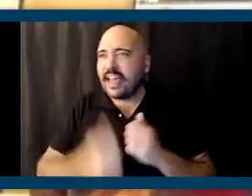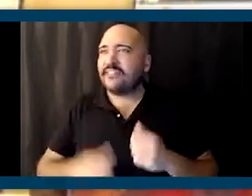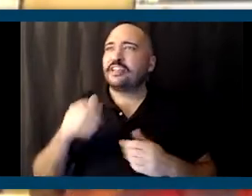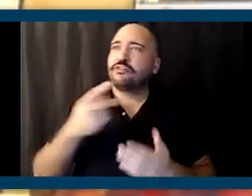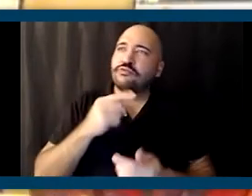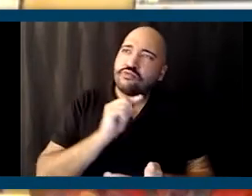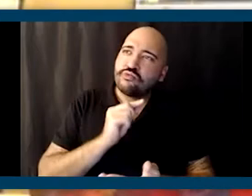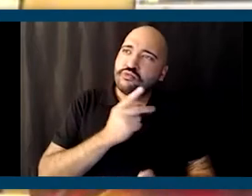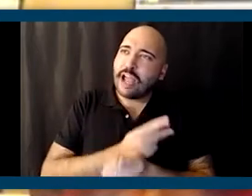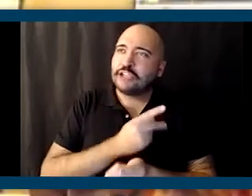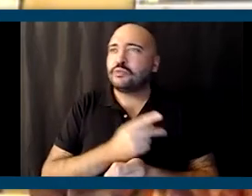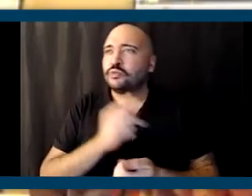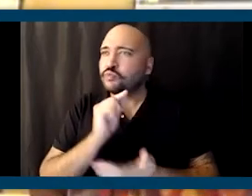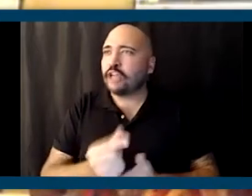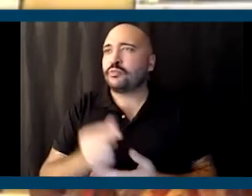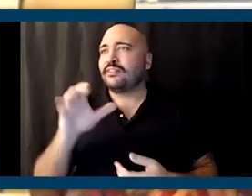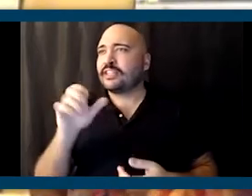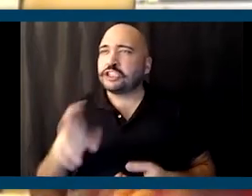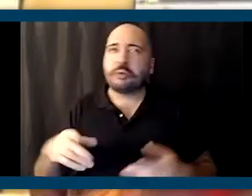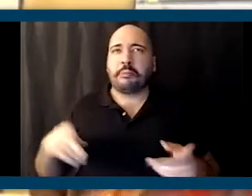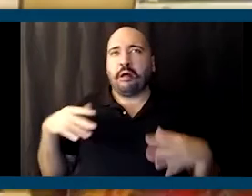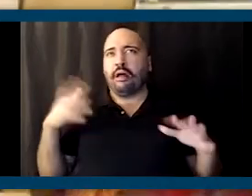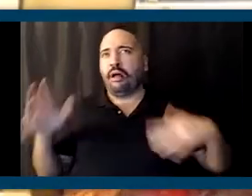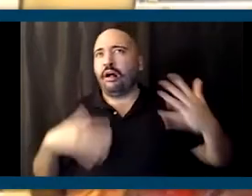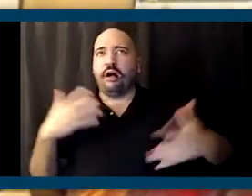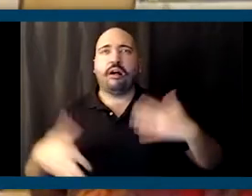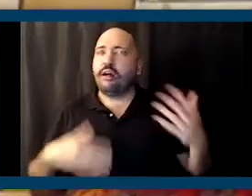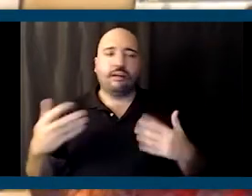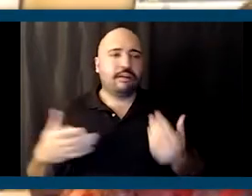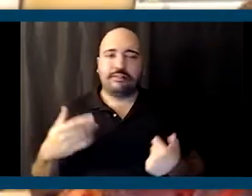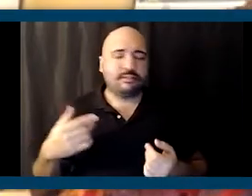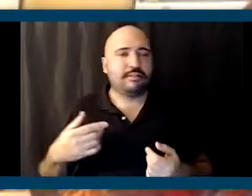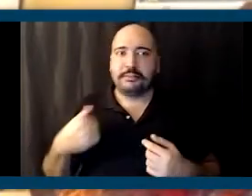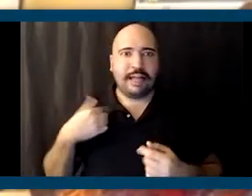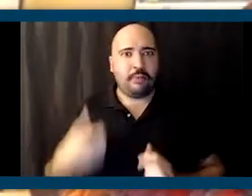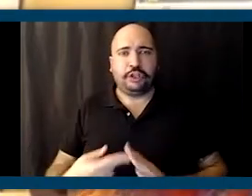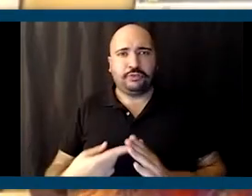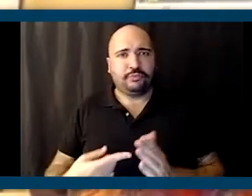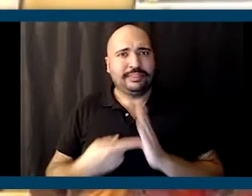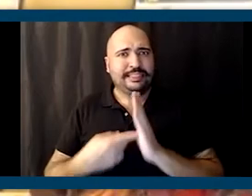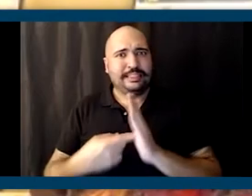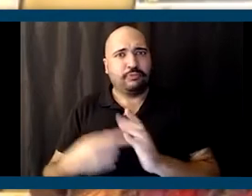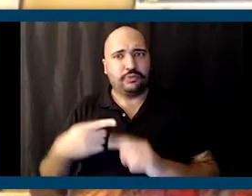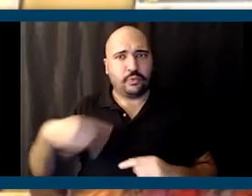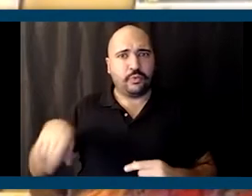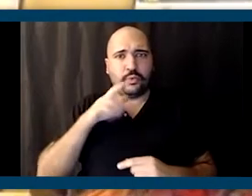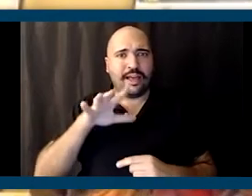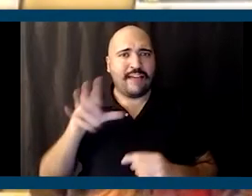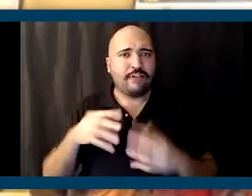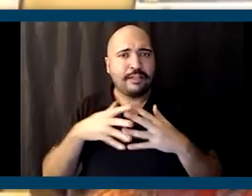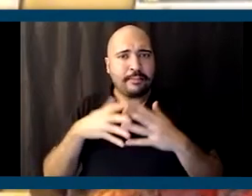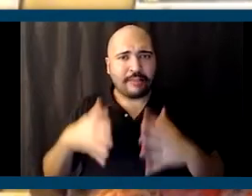people had tried in the past and never could get through. But, you know, I wanted to demonstrate to those who are African Americans,